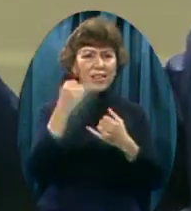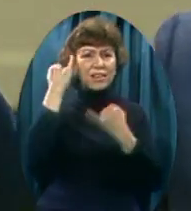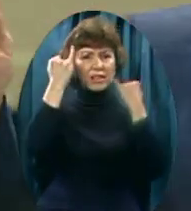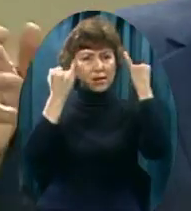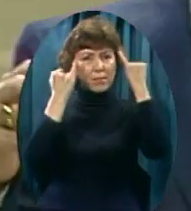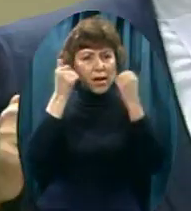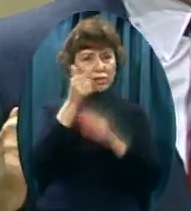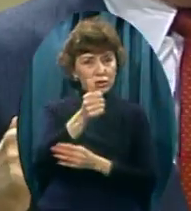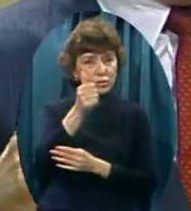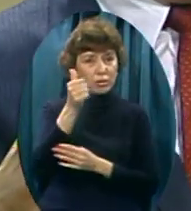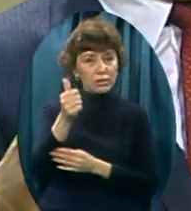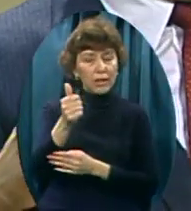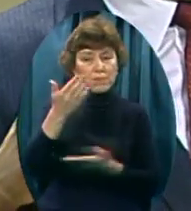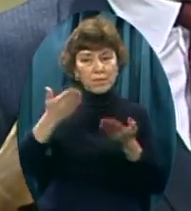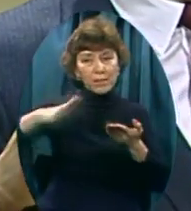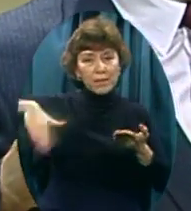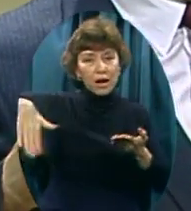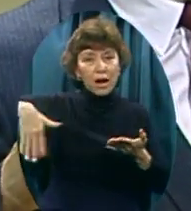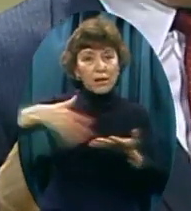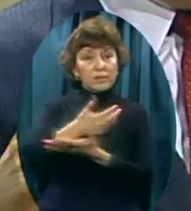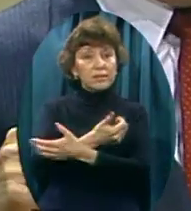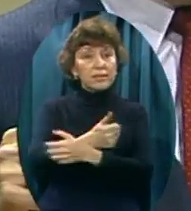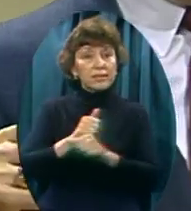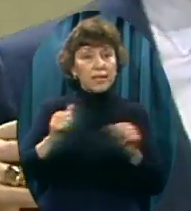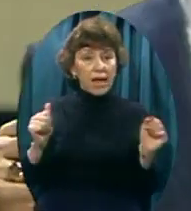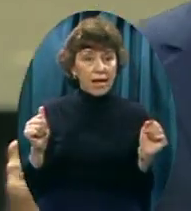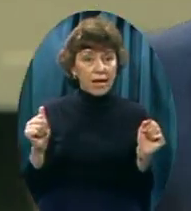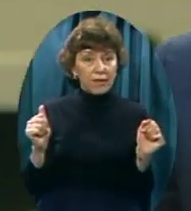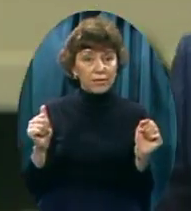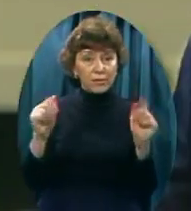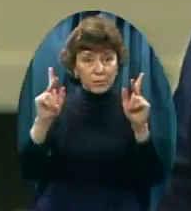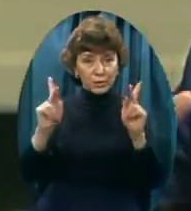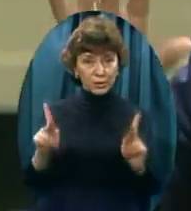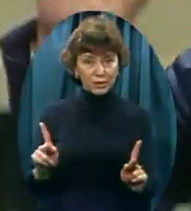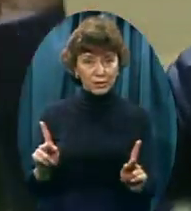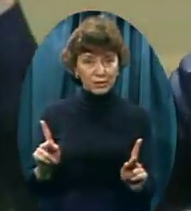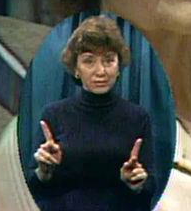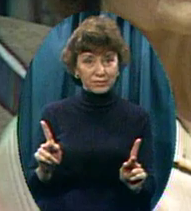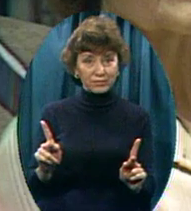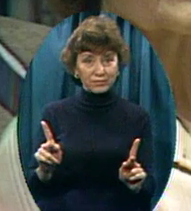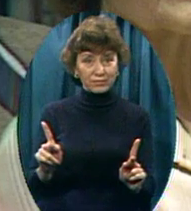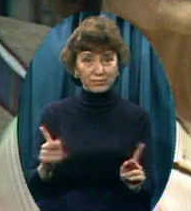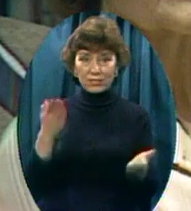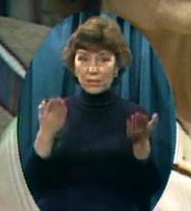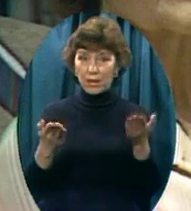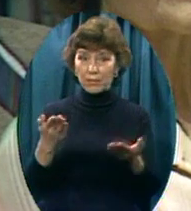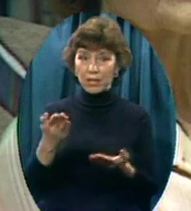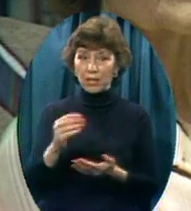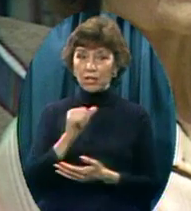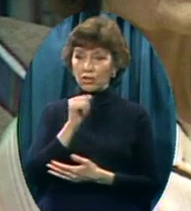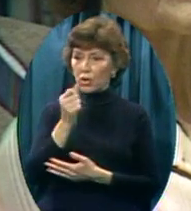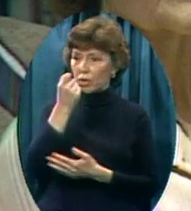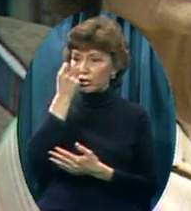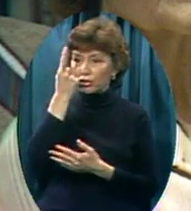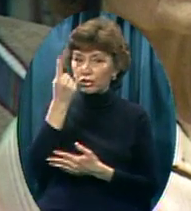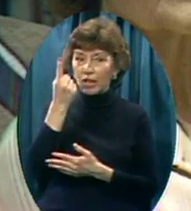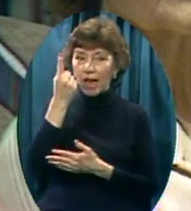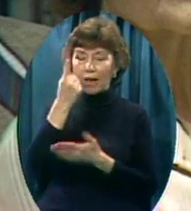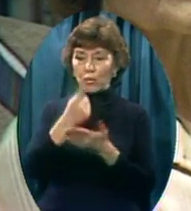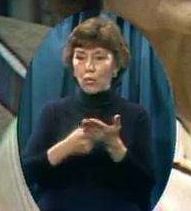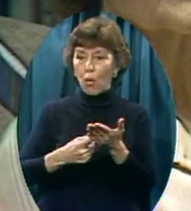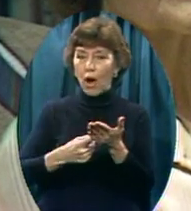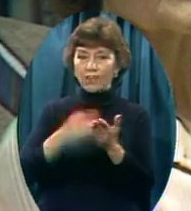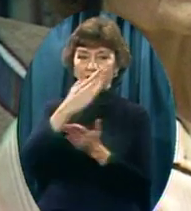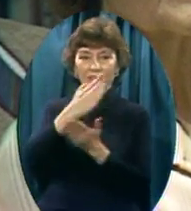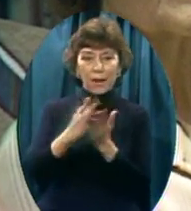From fundamentalist From theology From sanctification Don't have any idea What those words mean When I